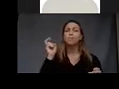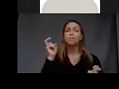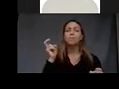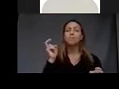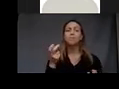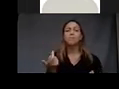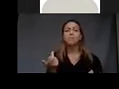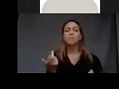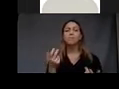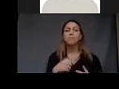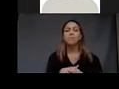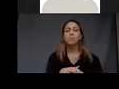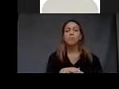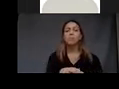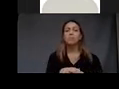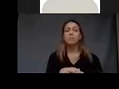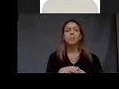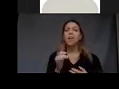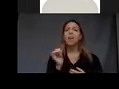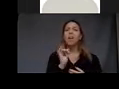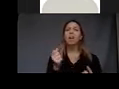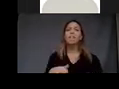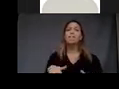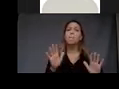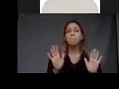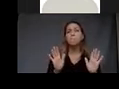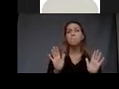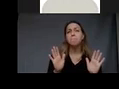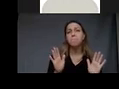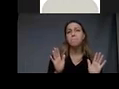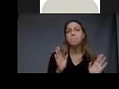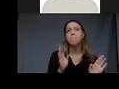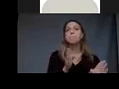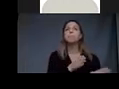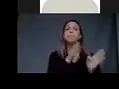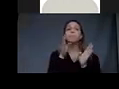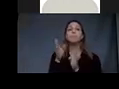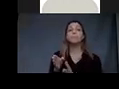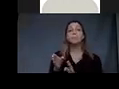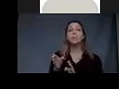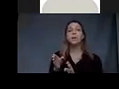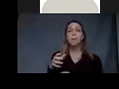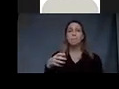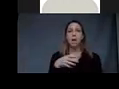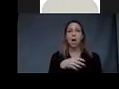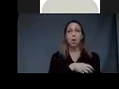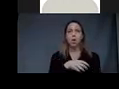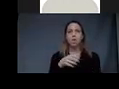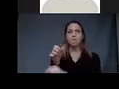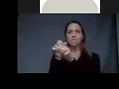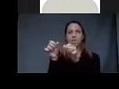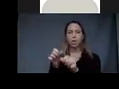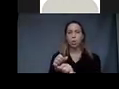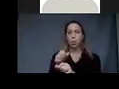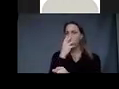um, like she's given up. But here we have a power figure, the